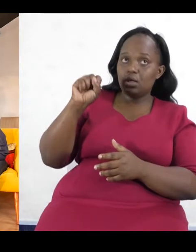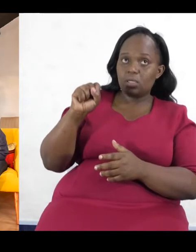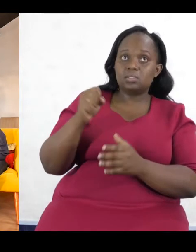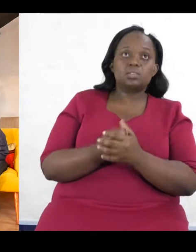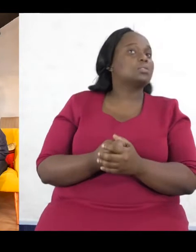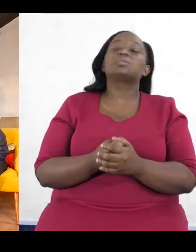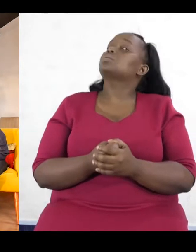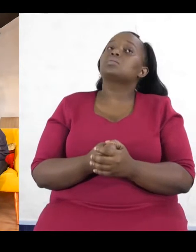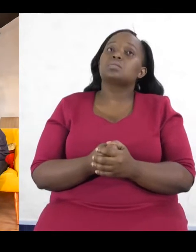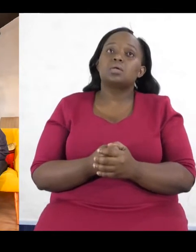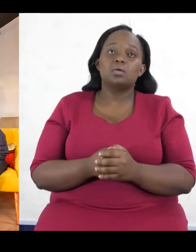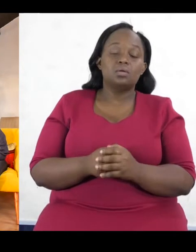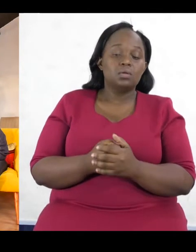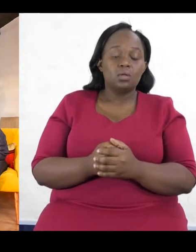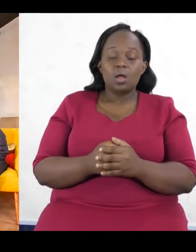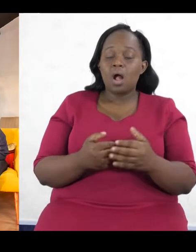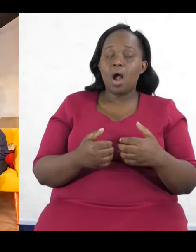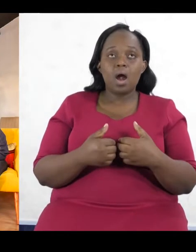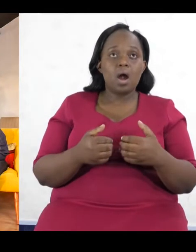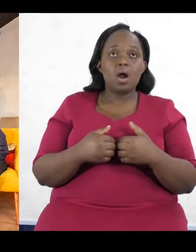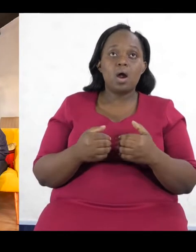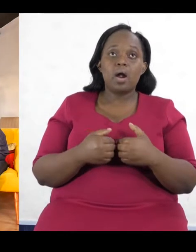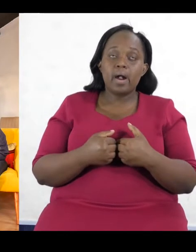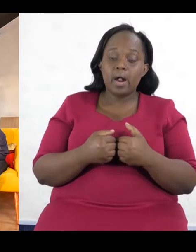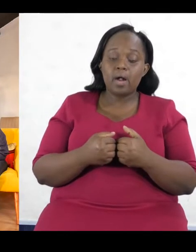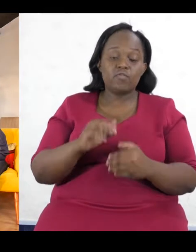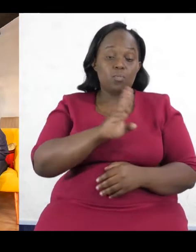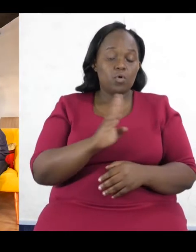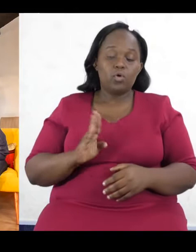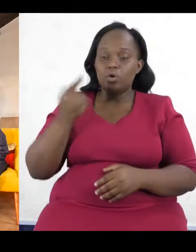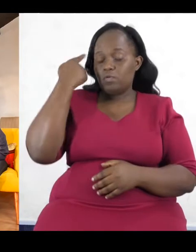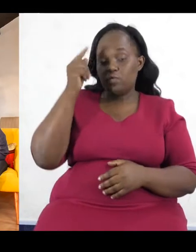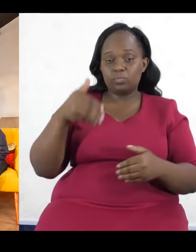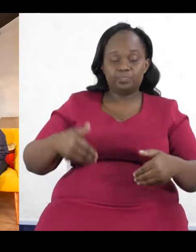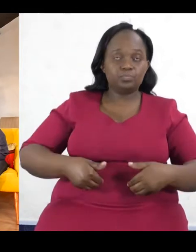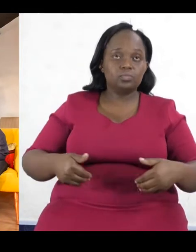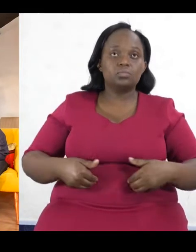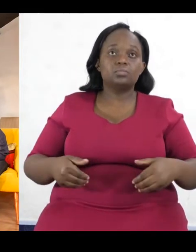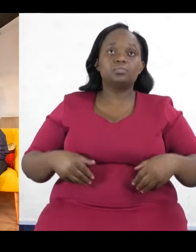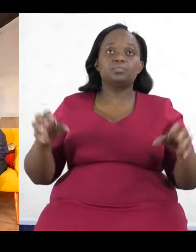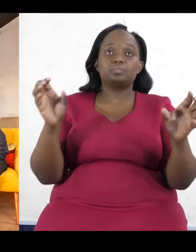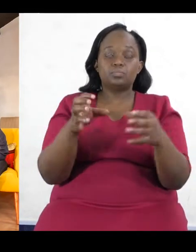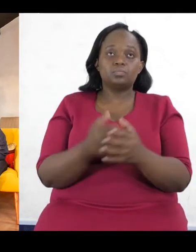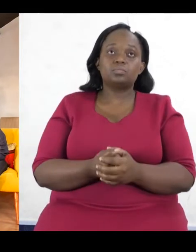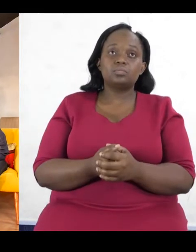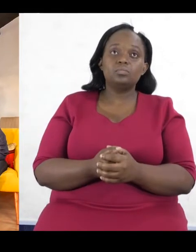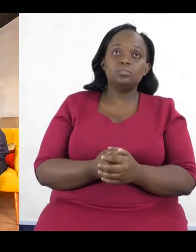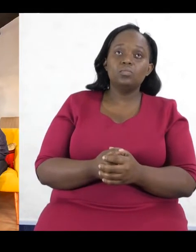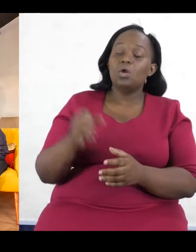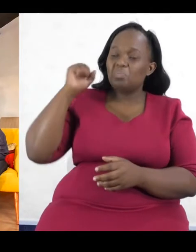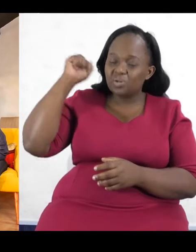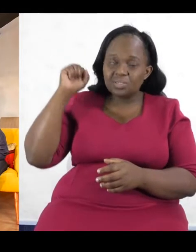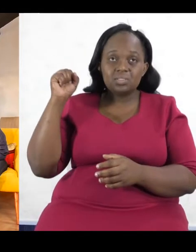for youth organizations, including 254 Cafe, by the way, Policy Cafe. So they should be able to have an